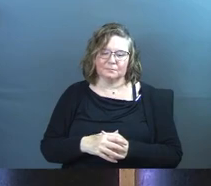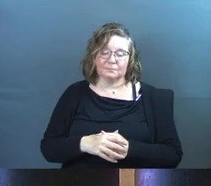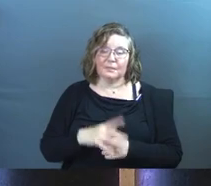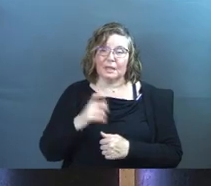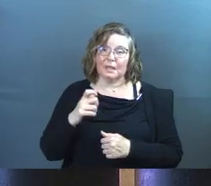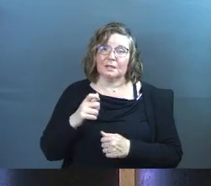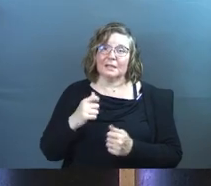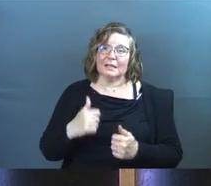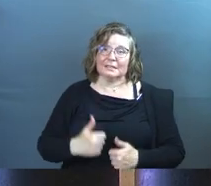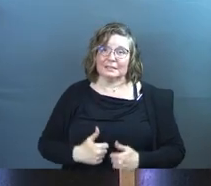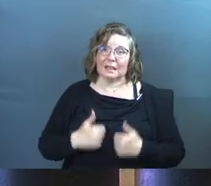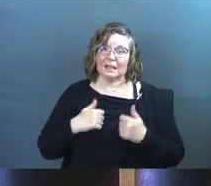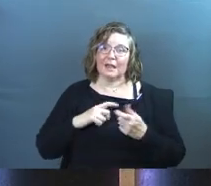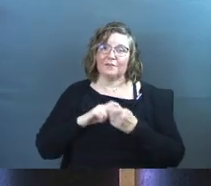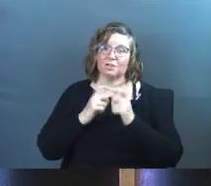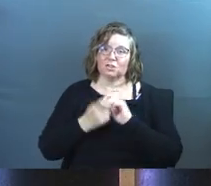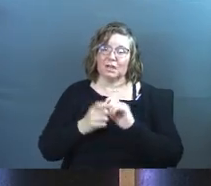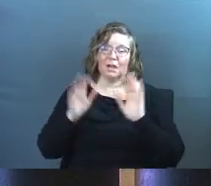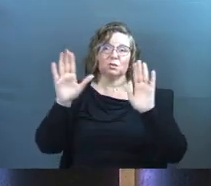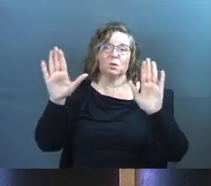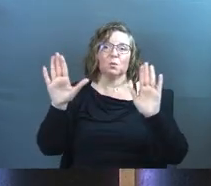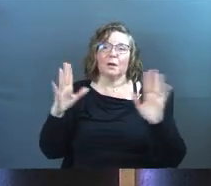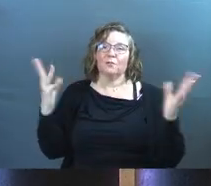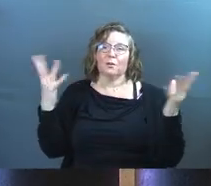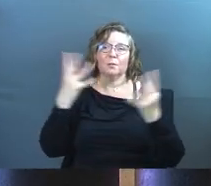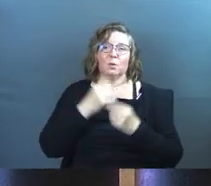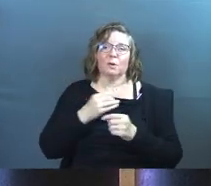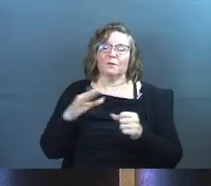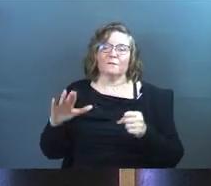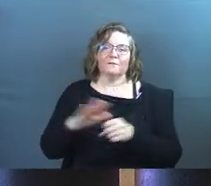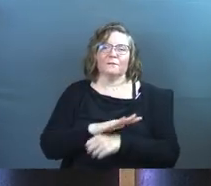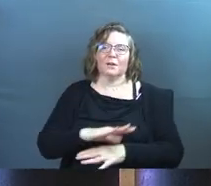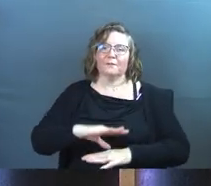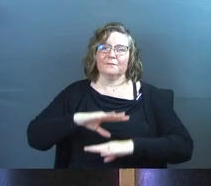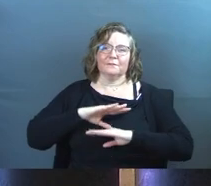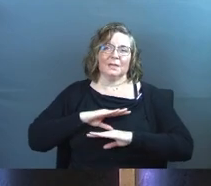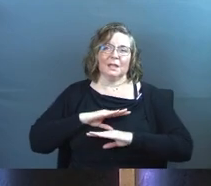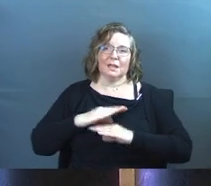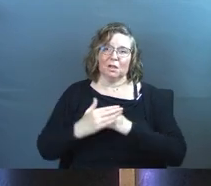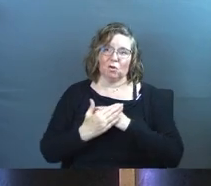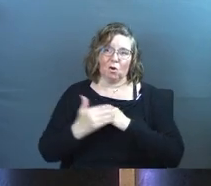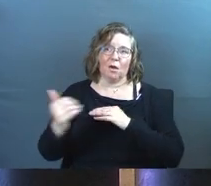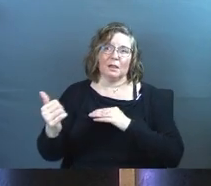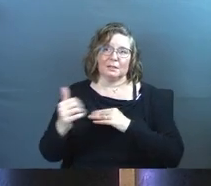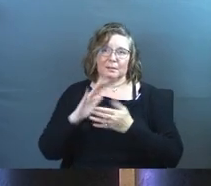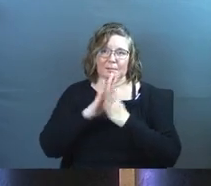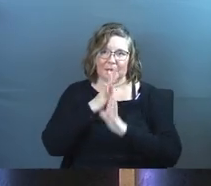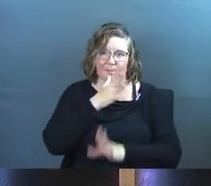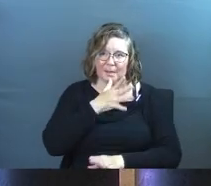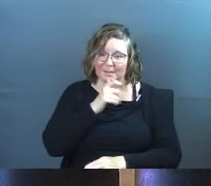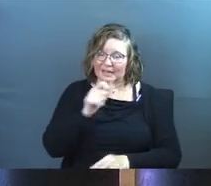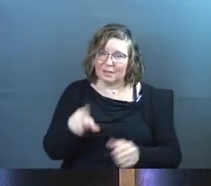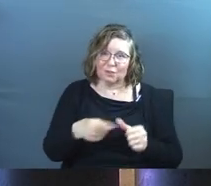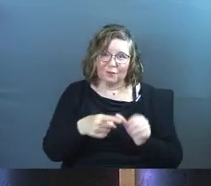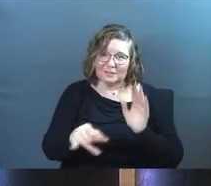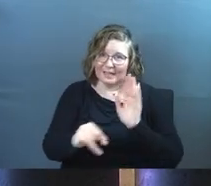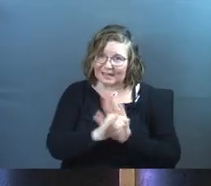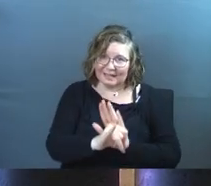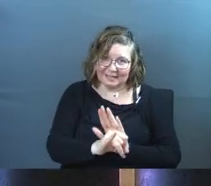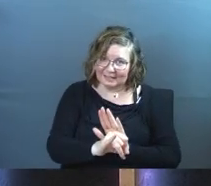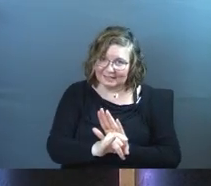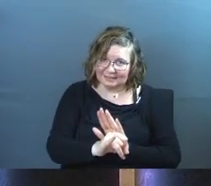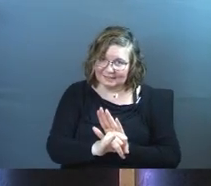Because it is a life-changing, wonderful, beautiful, fulfilling calling. But it is not your first identity.